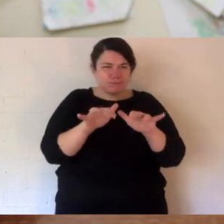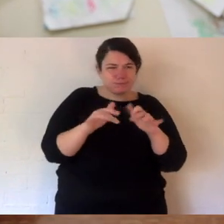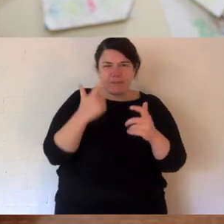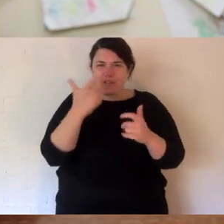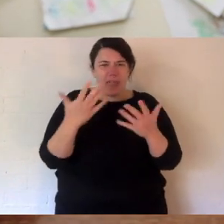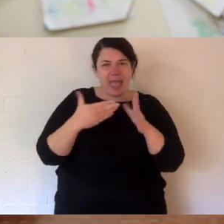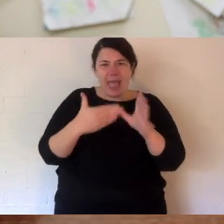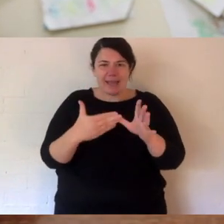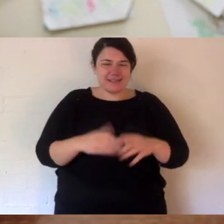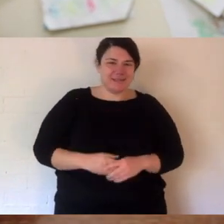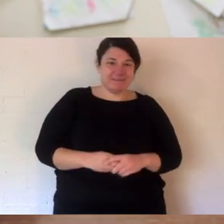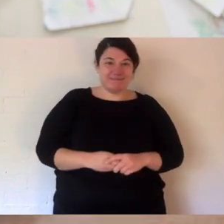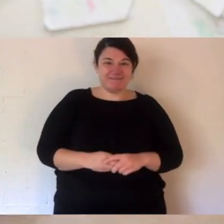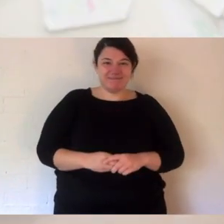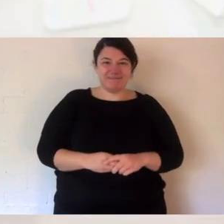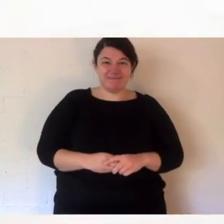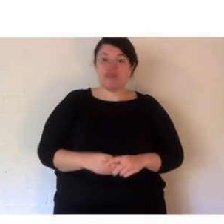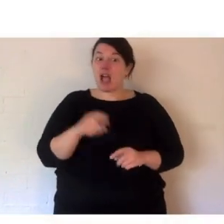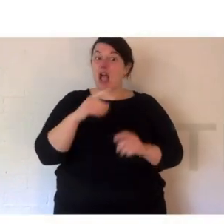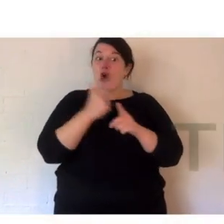me with your answers in the comments. See you later.